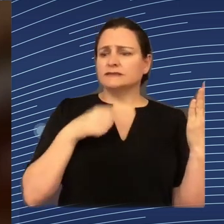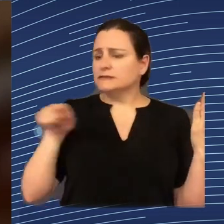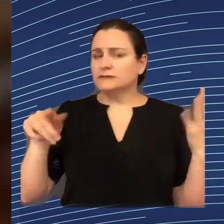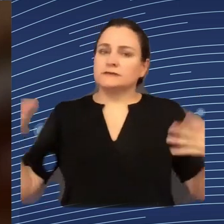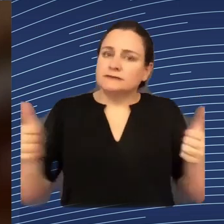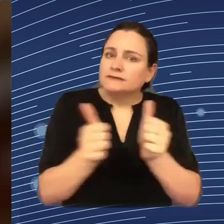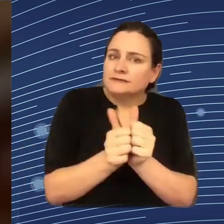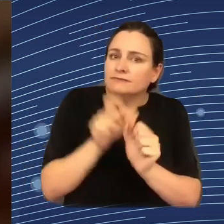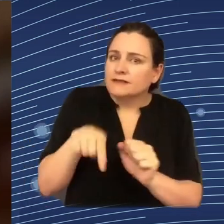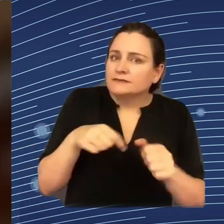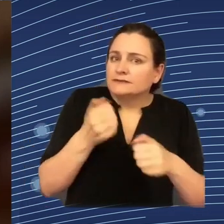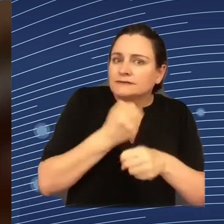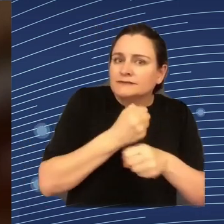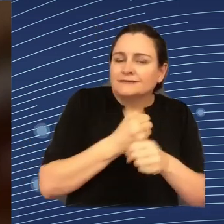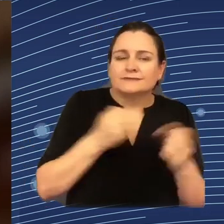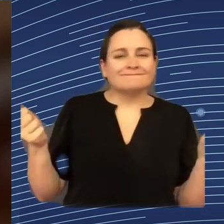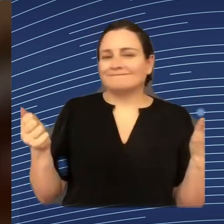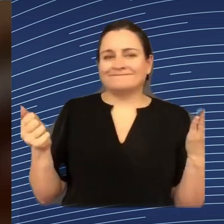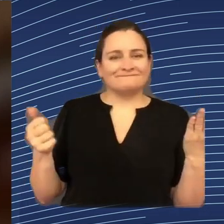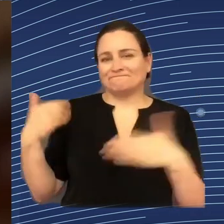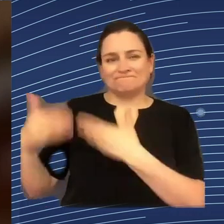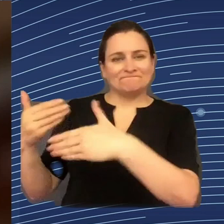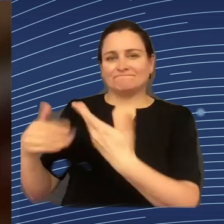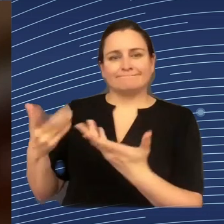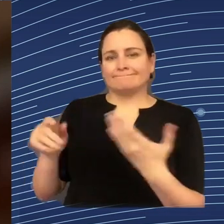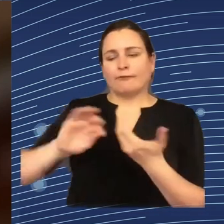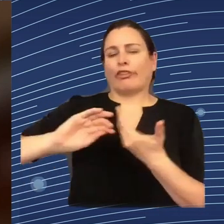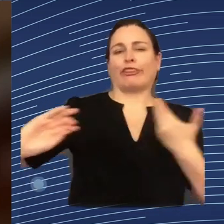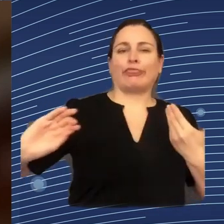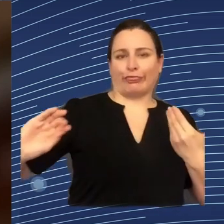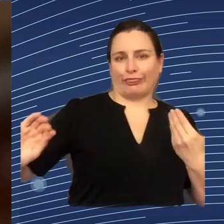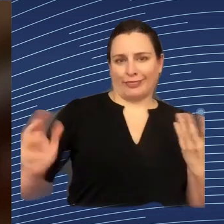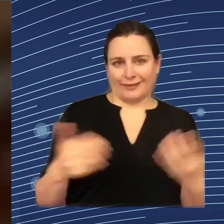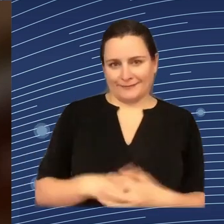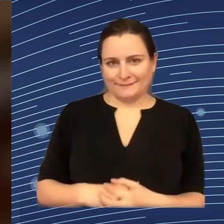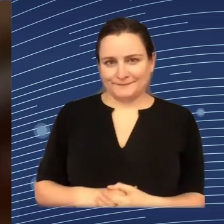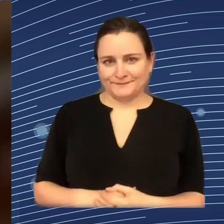in the workplace, at least not in the sense as we have proposed.